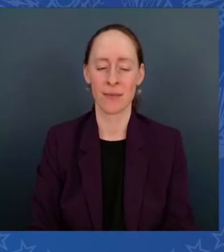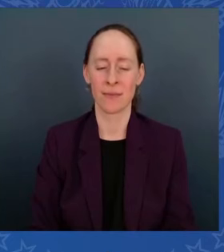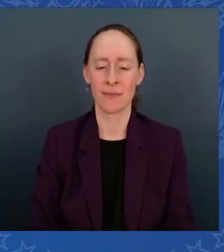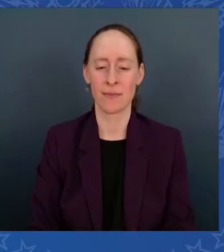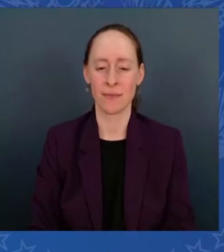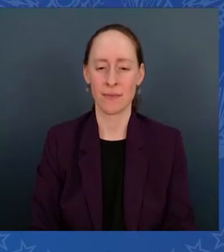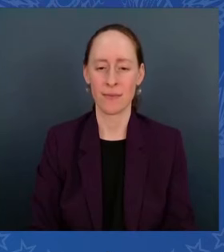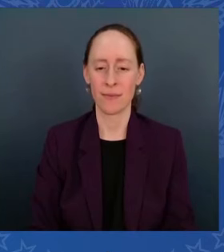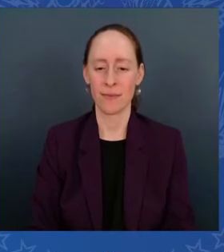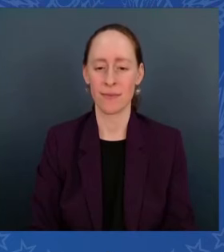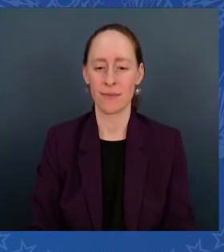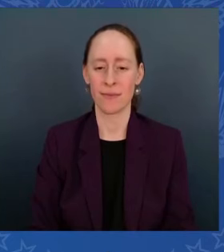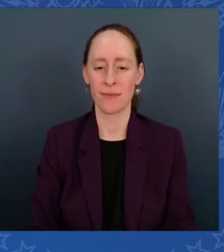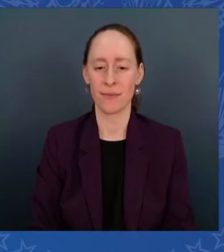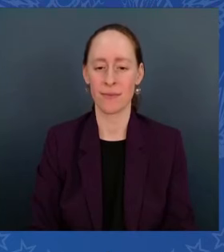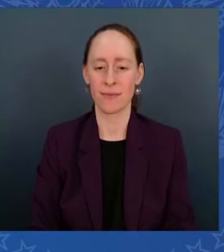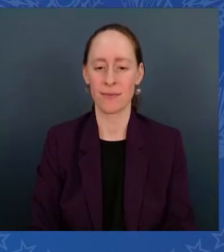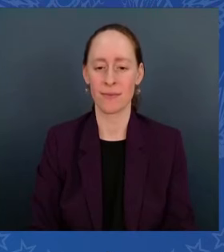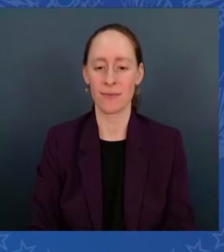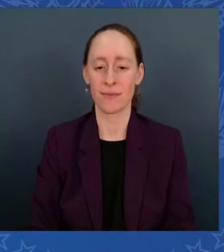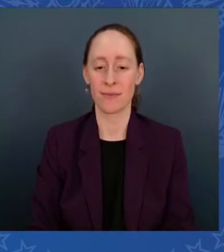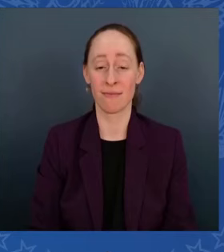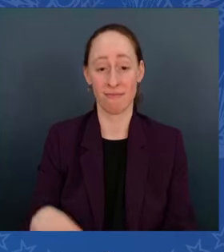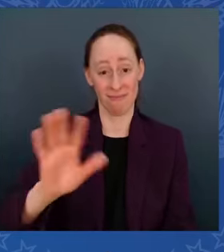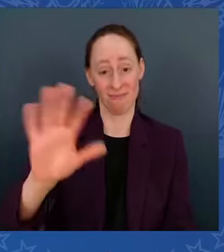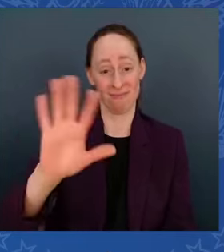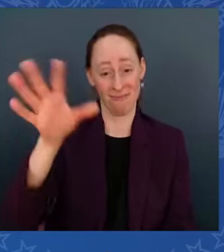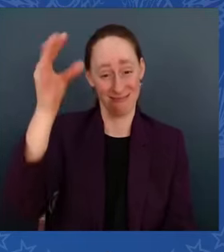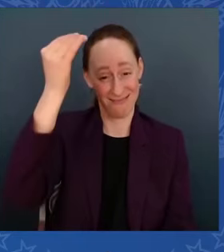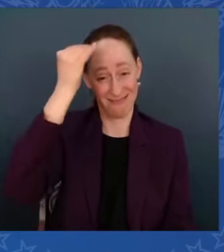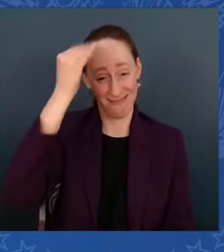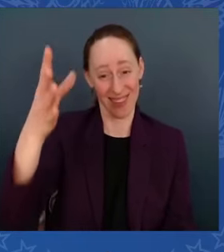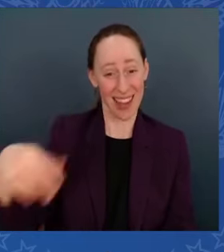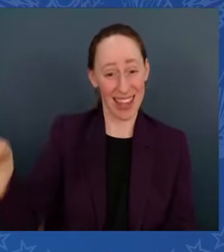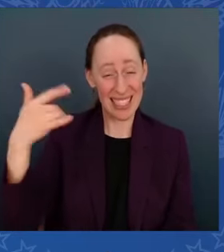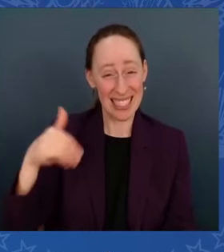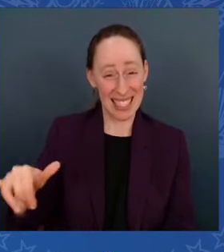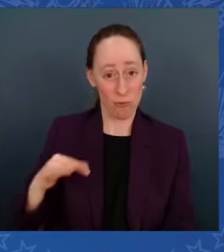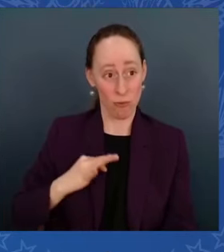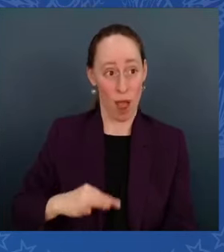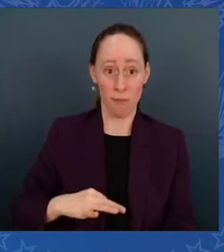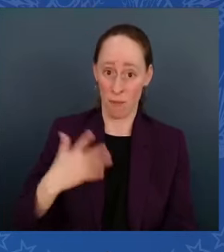And by the way, they're still making 350 percent profit. It only costs them 10 bucks to make it.